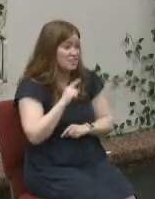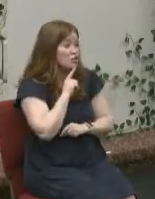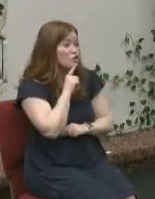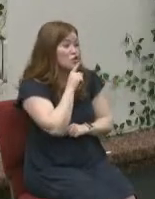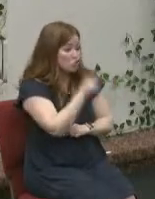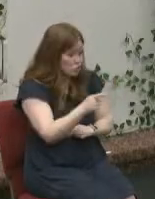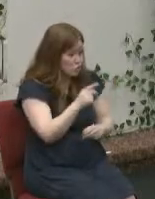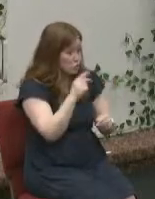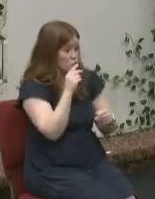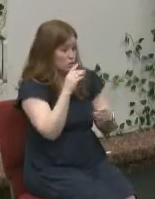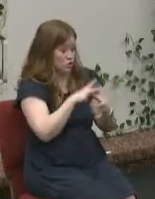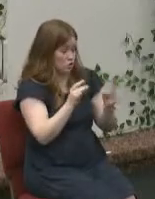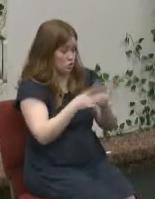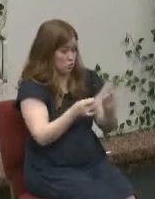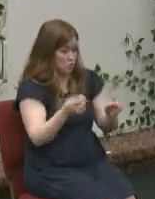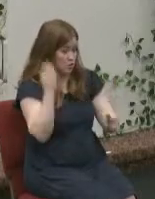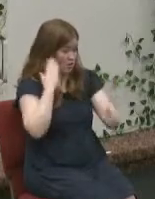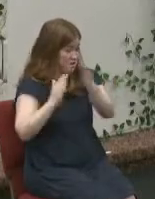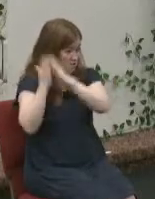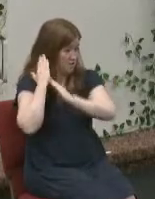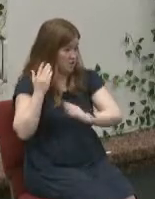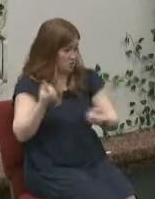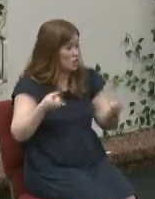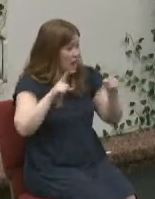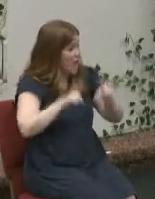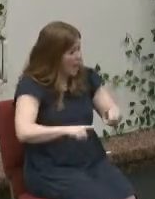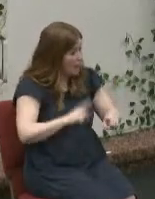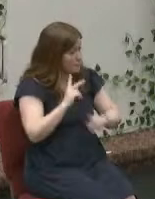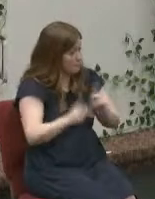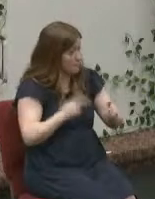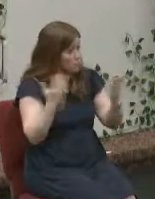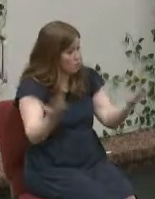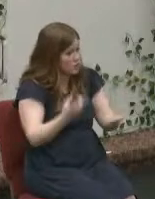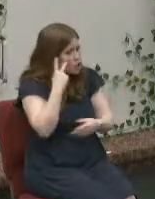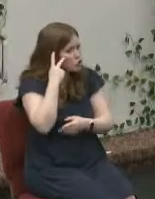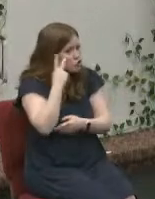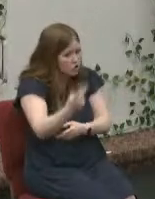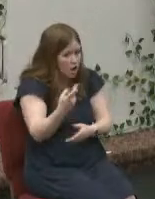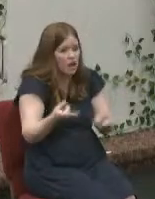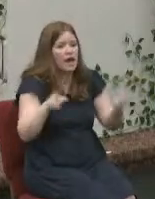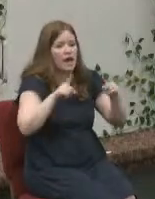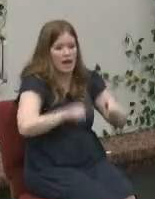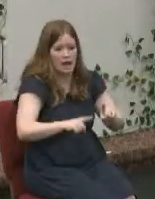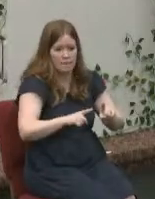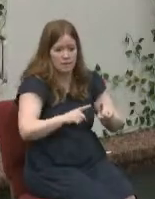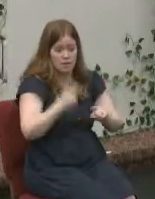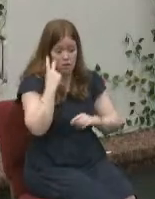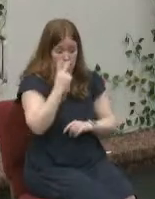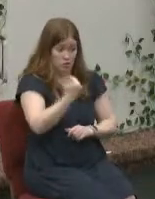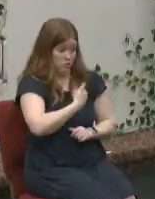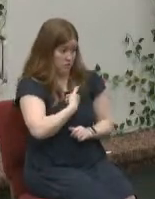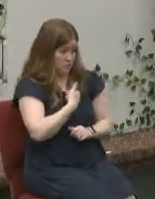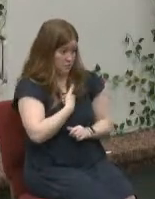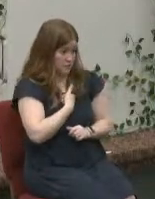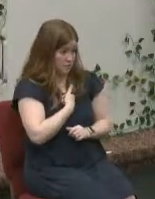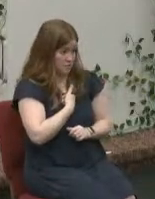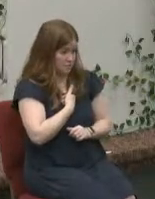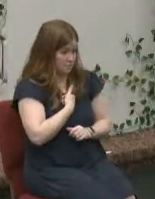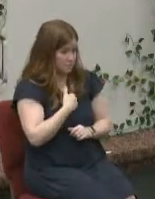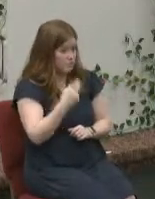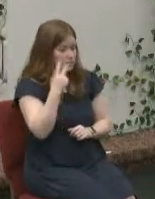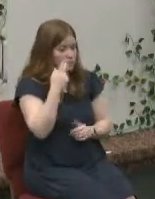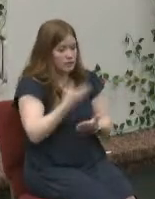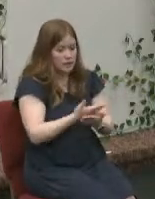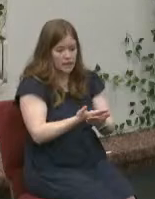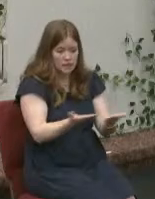historical account of eyewitnesses who are actually there and experience these stories firsthand for themselves see they